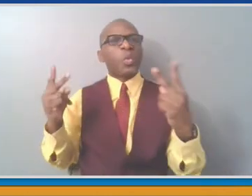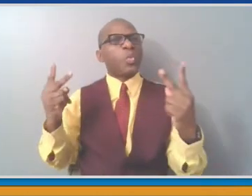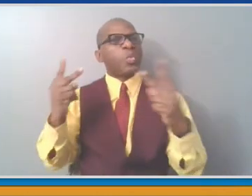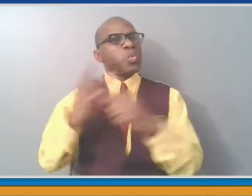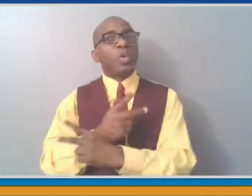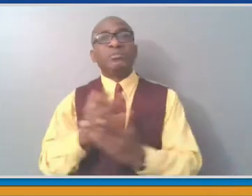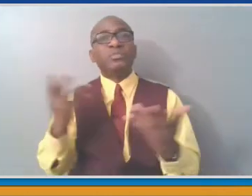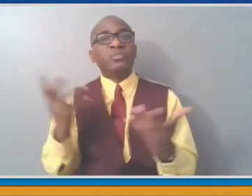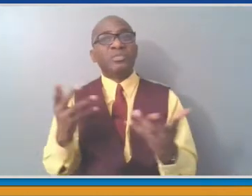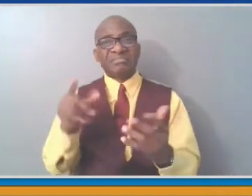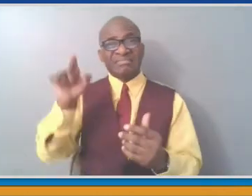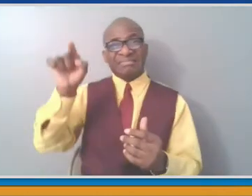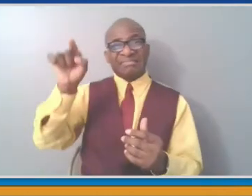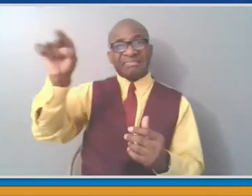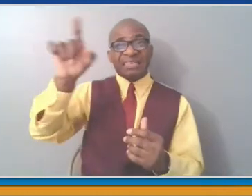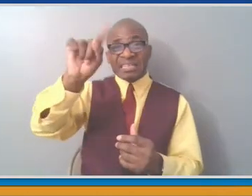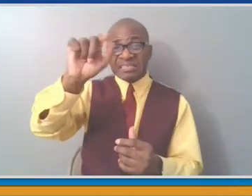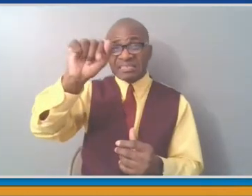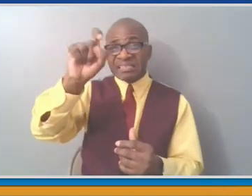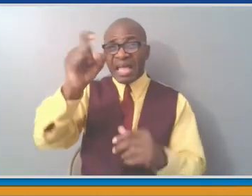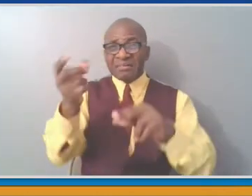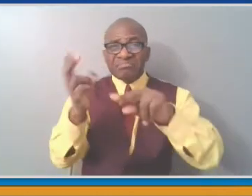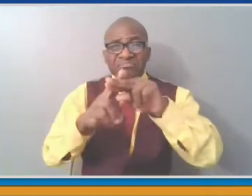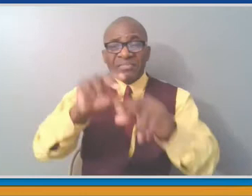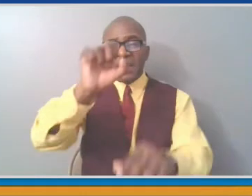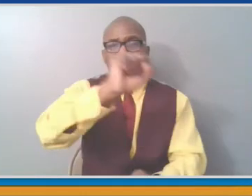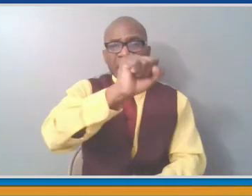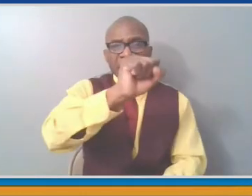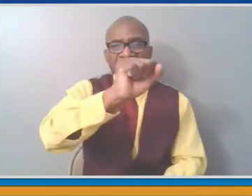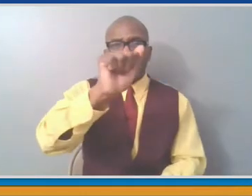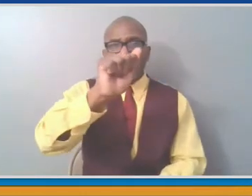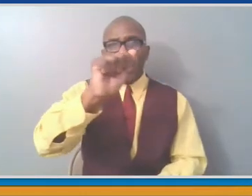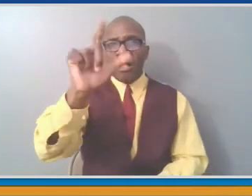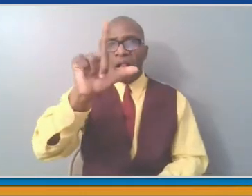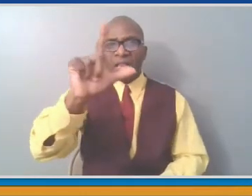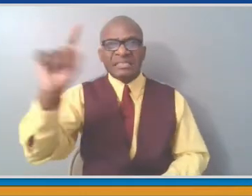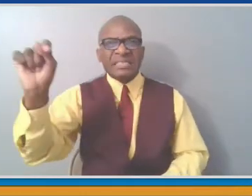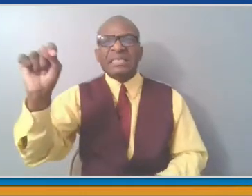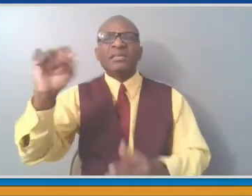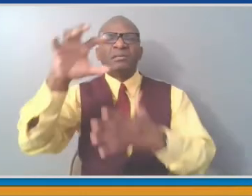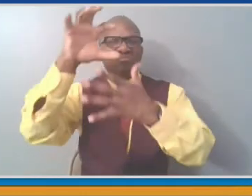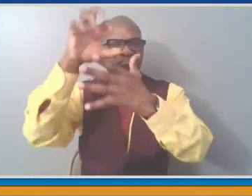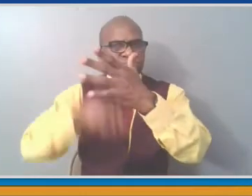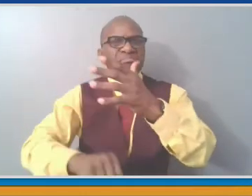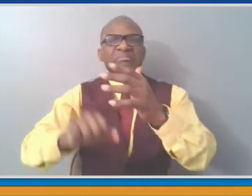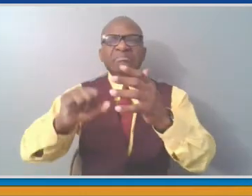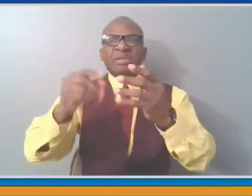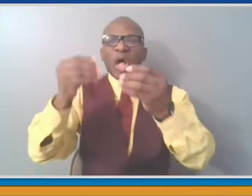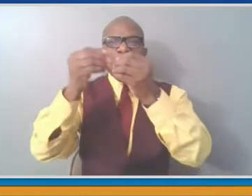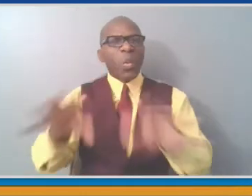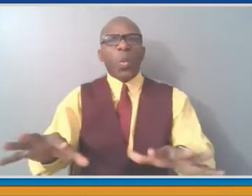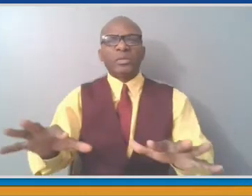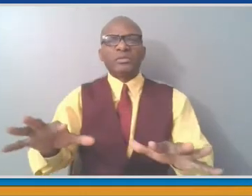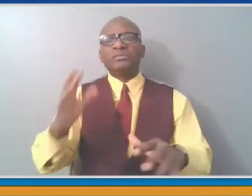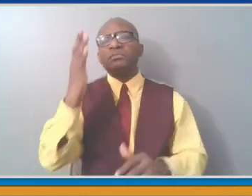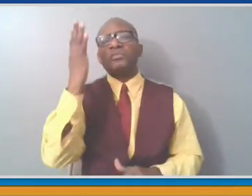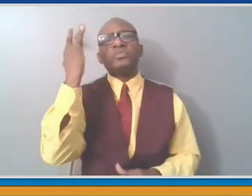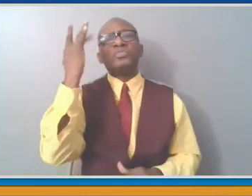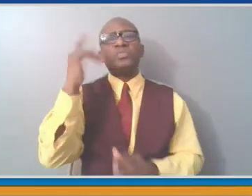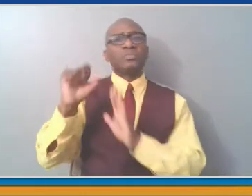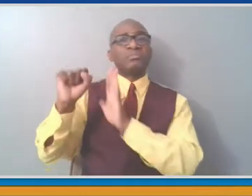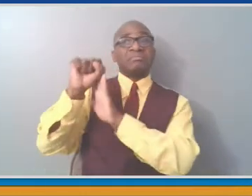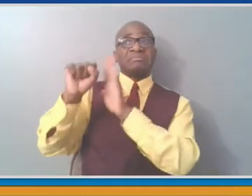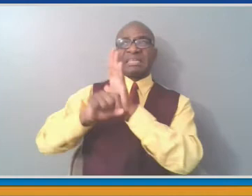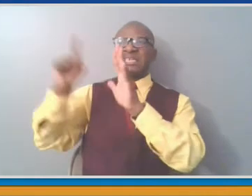deduction. And it was done in a fashion that I think frankly pitted one state against another. It hurt those states like New